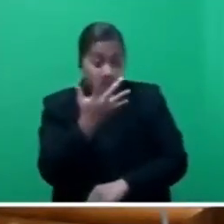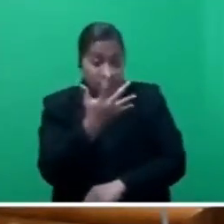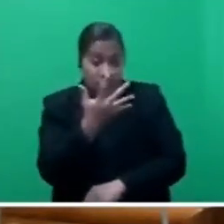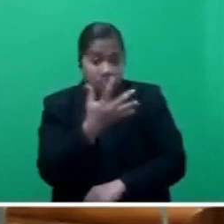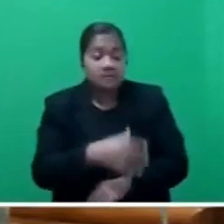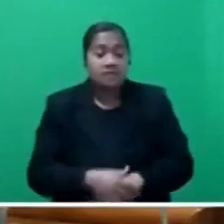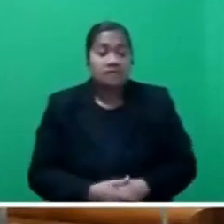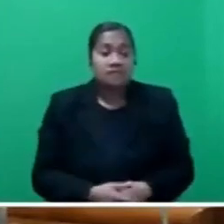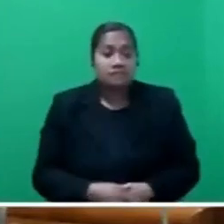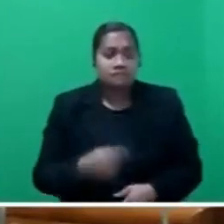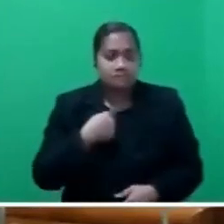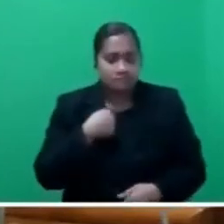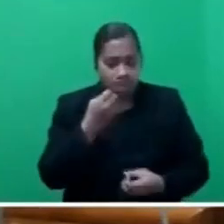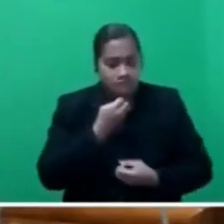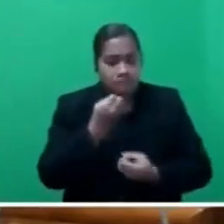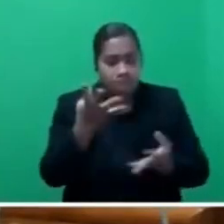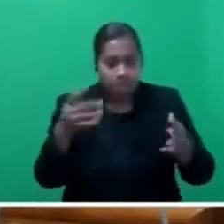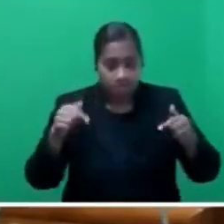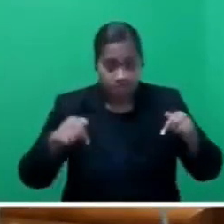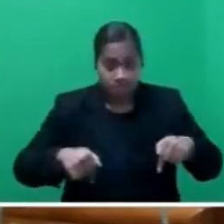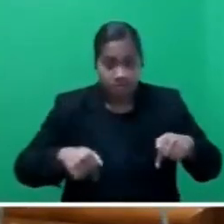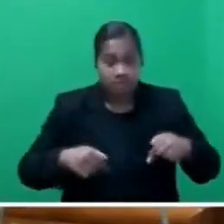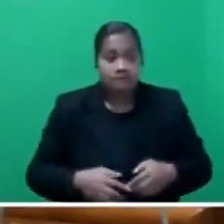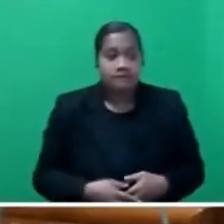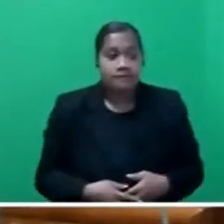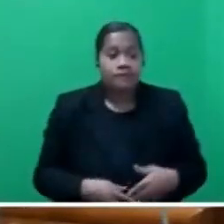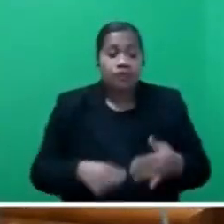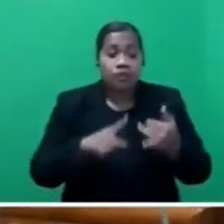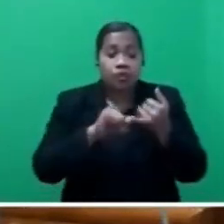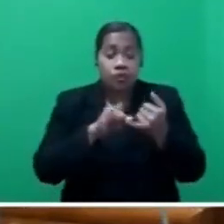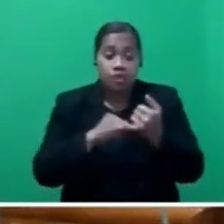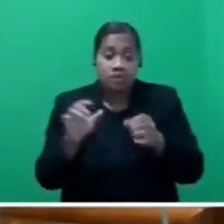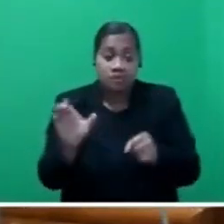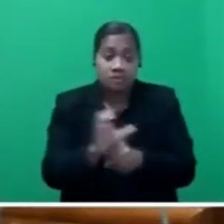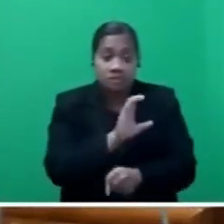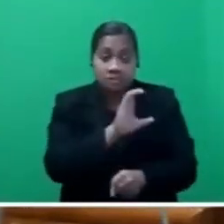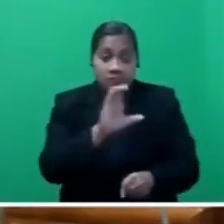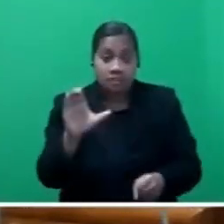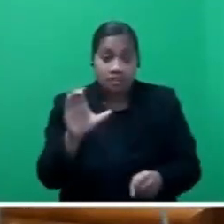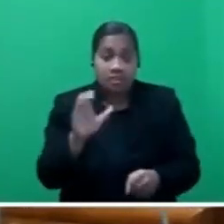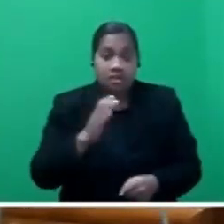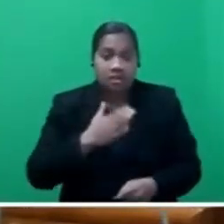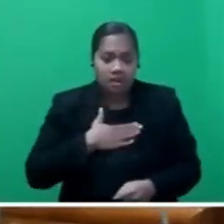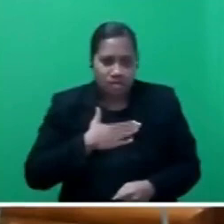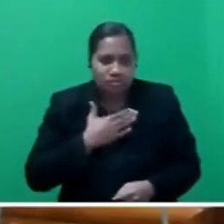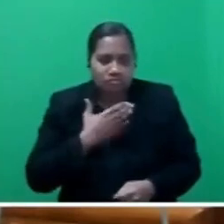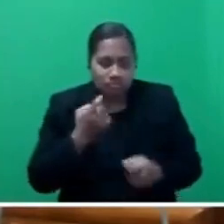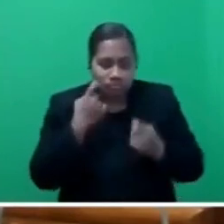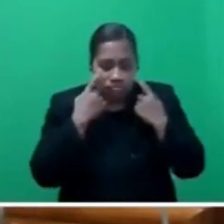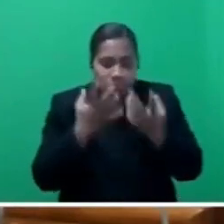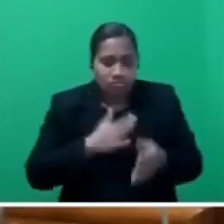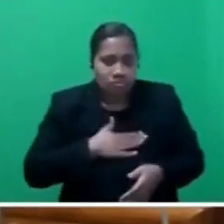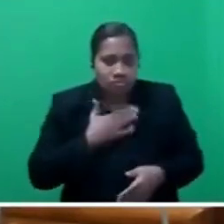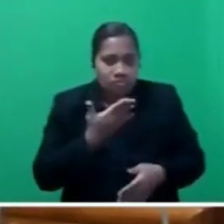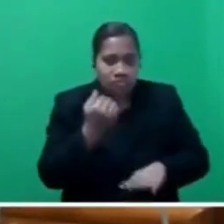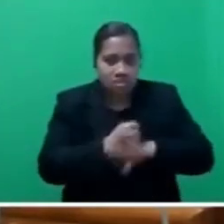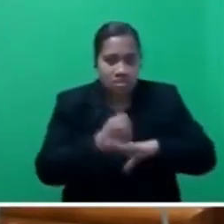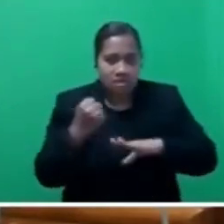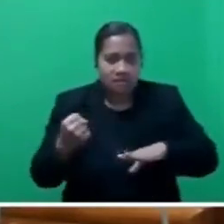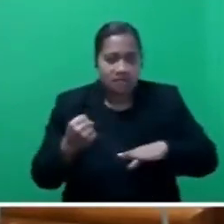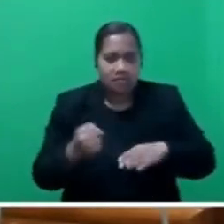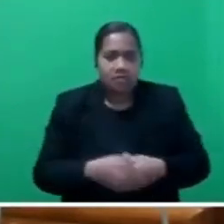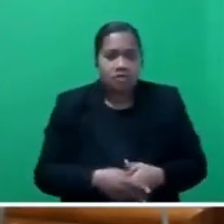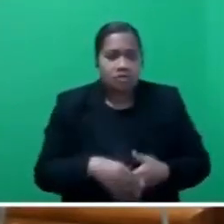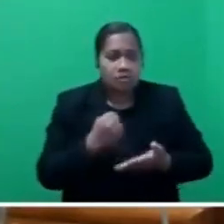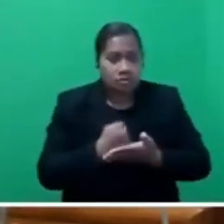I had raised in this August House that a U.S. company had expressed interest to government to assist with the monorail system